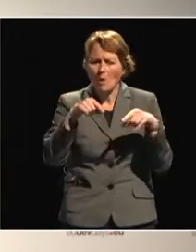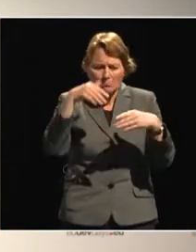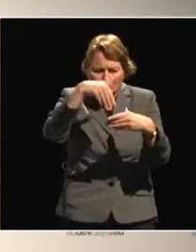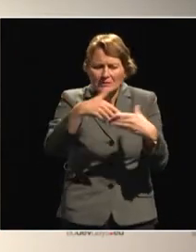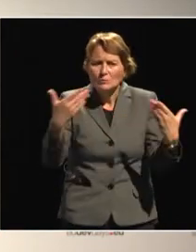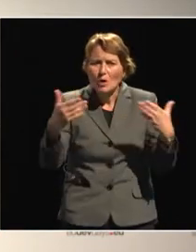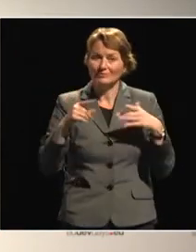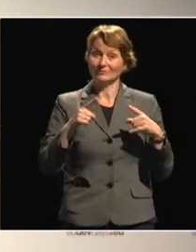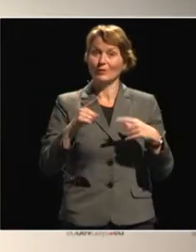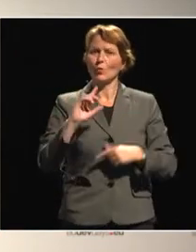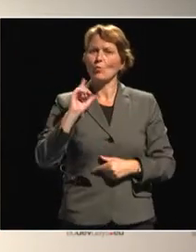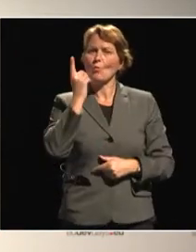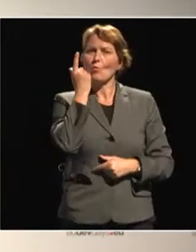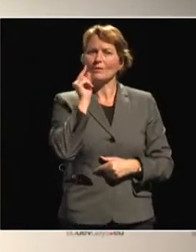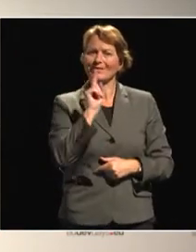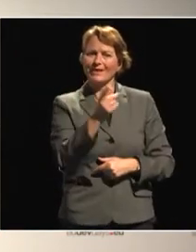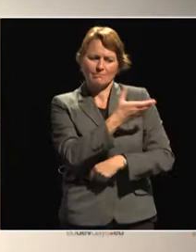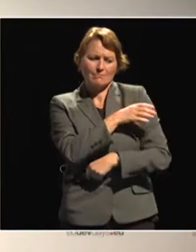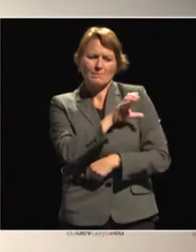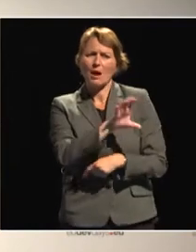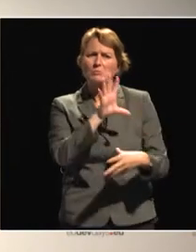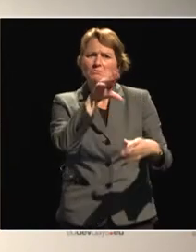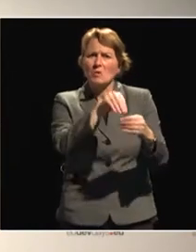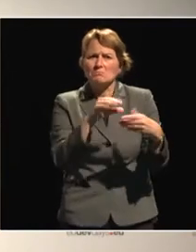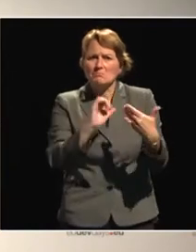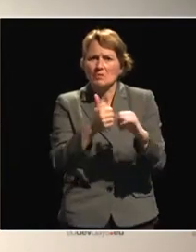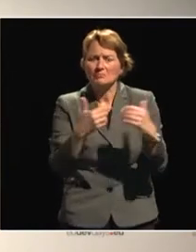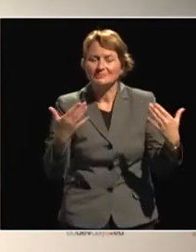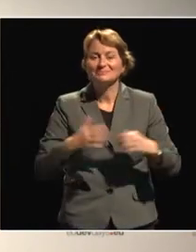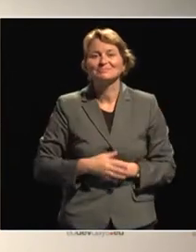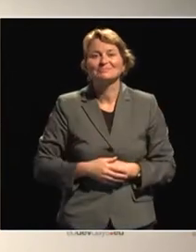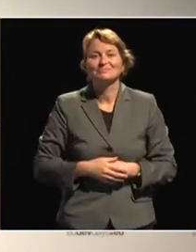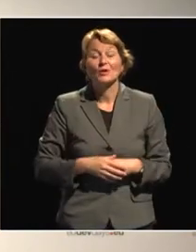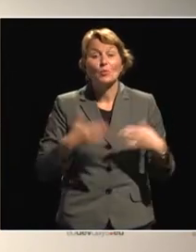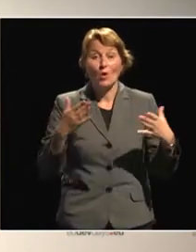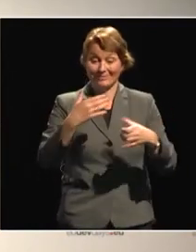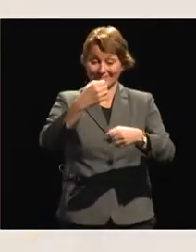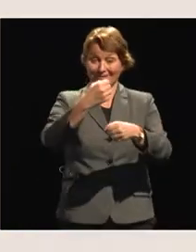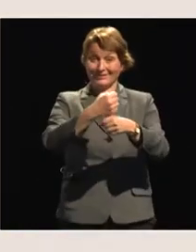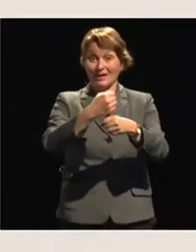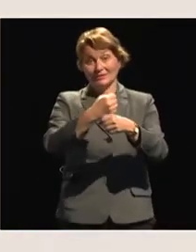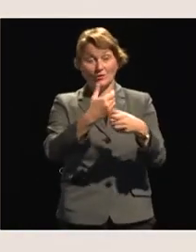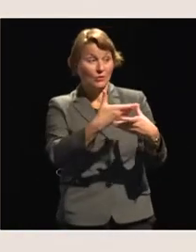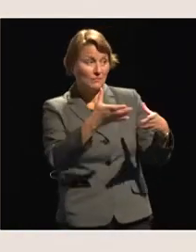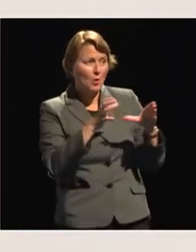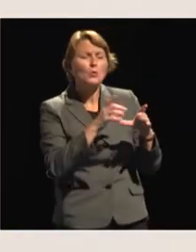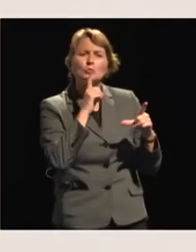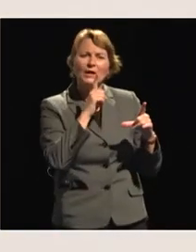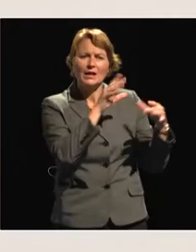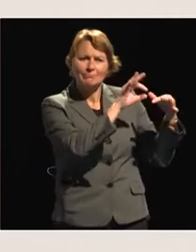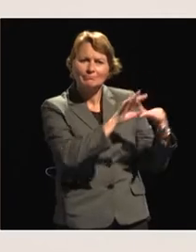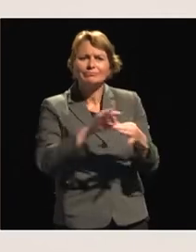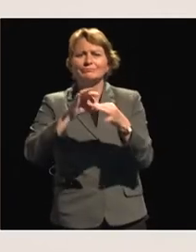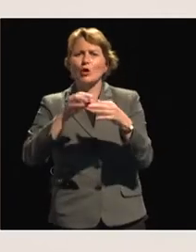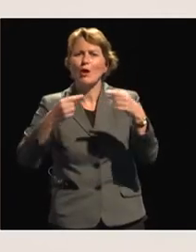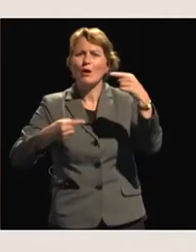where women empowerment is concerned. Well, the task force fits squarely within the wider political partnership